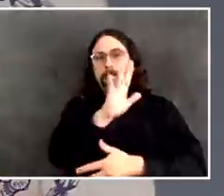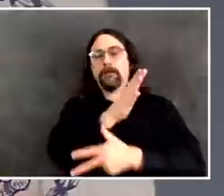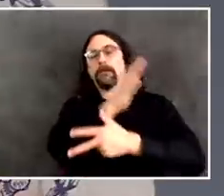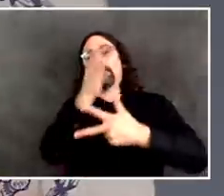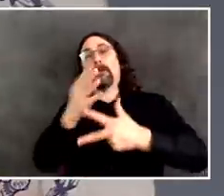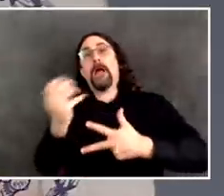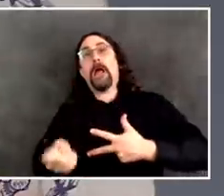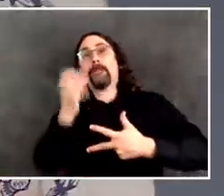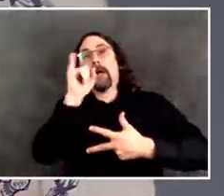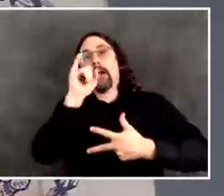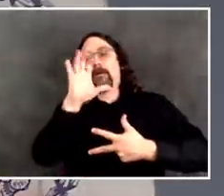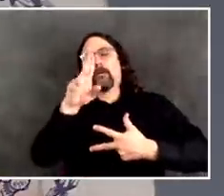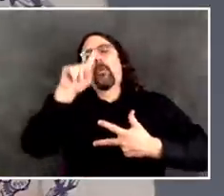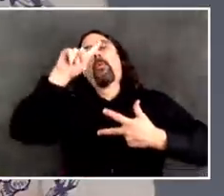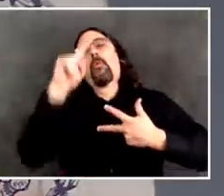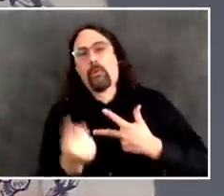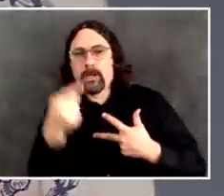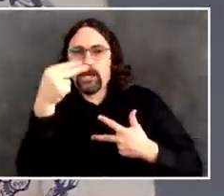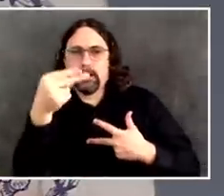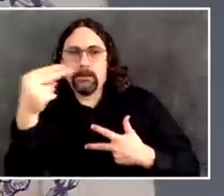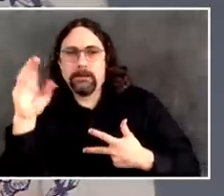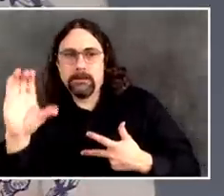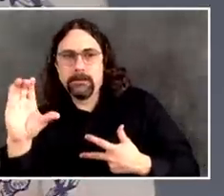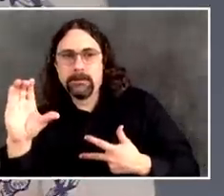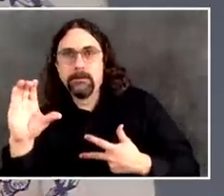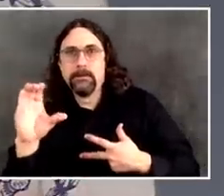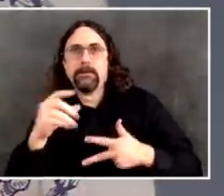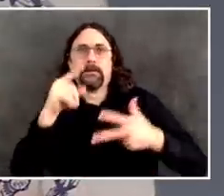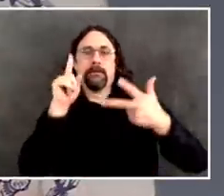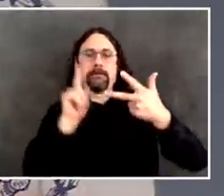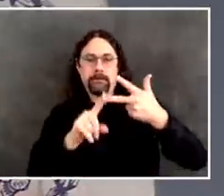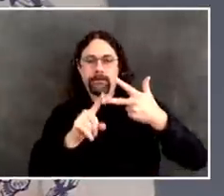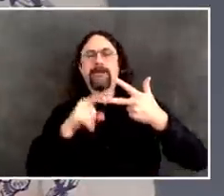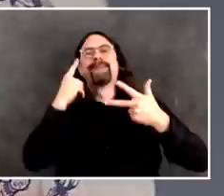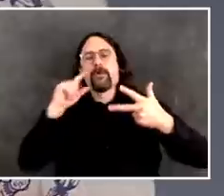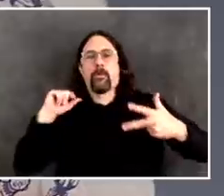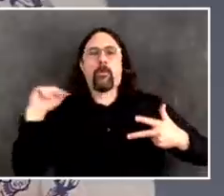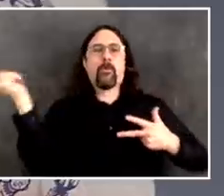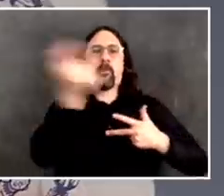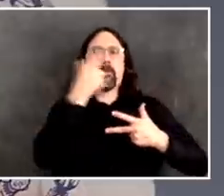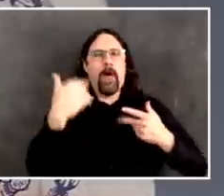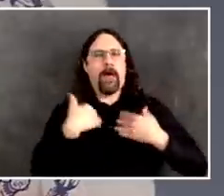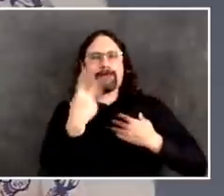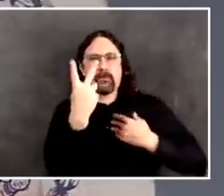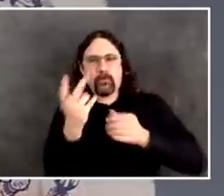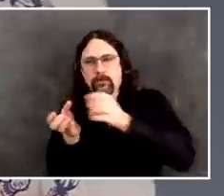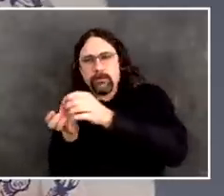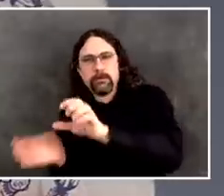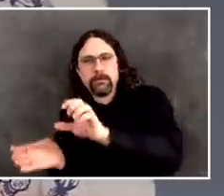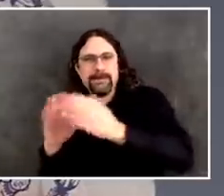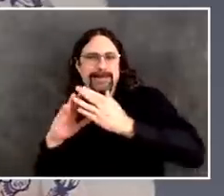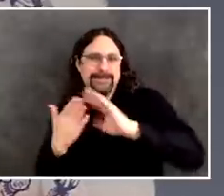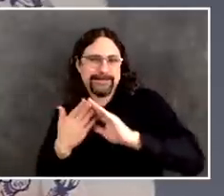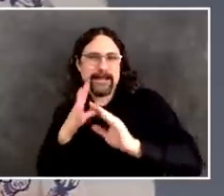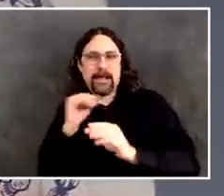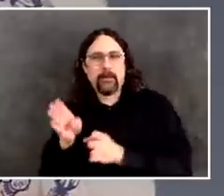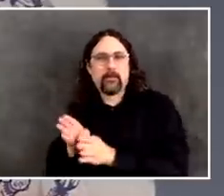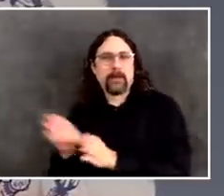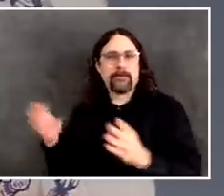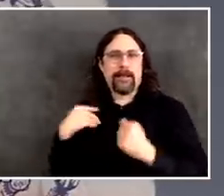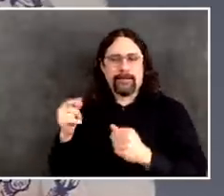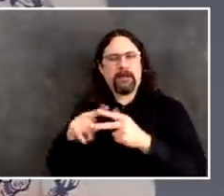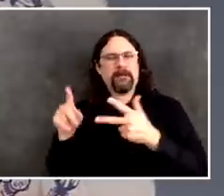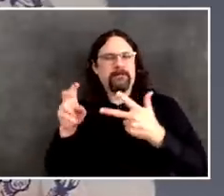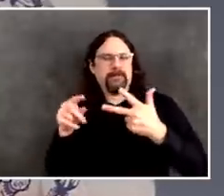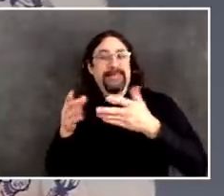us what we have to do. And that's why it was chosen. Anna from the Daily News is up next. Anna. Hey, Mr.